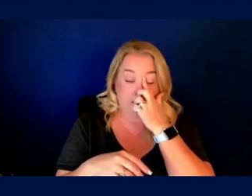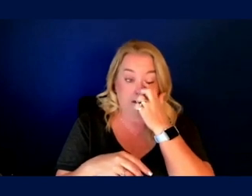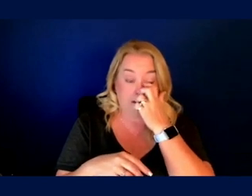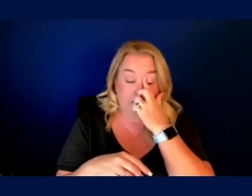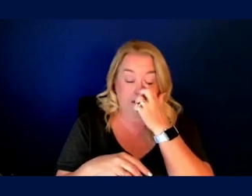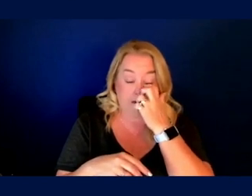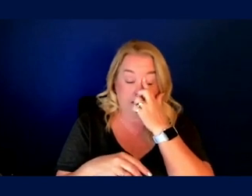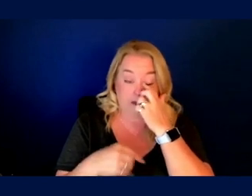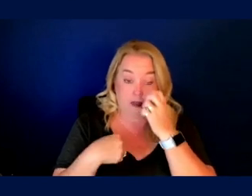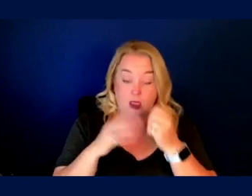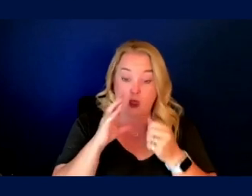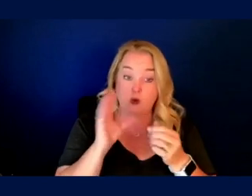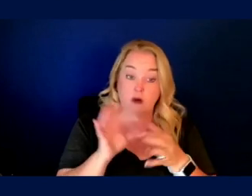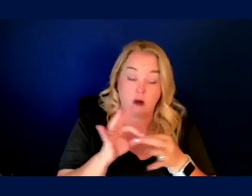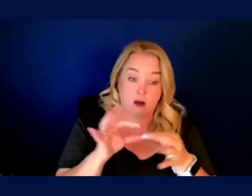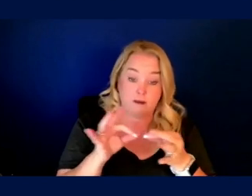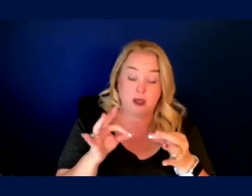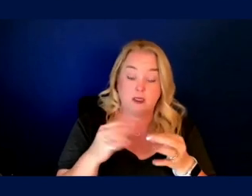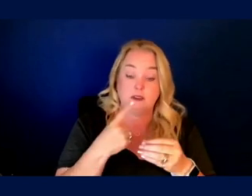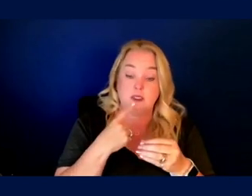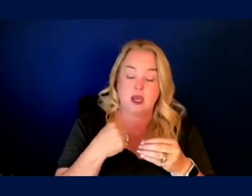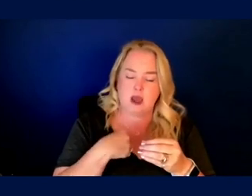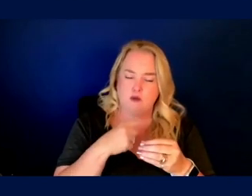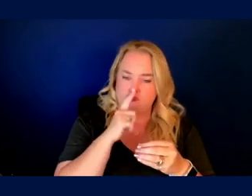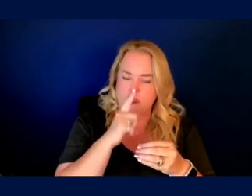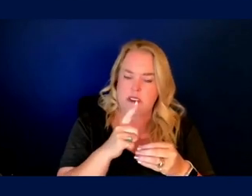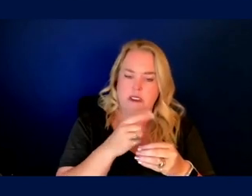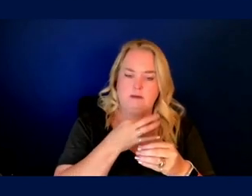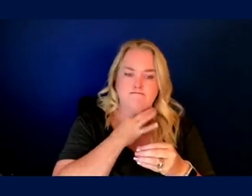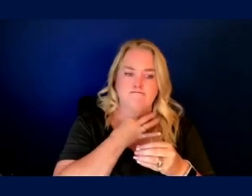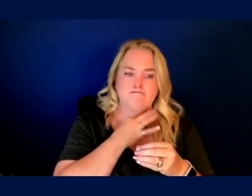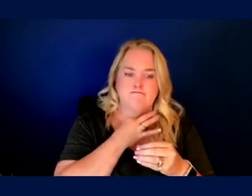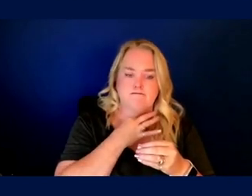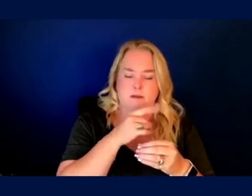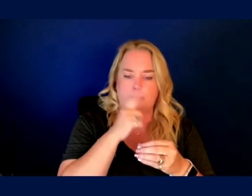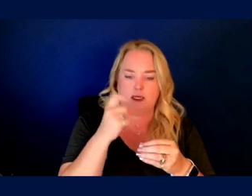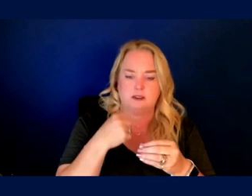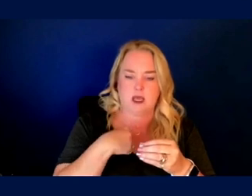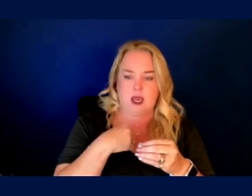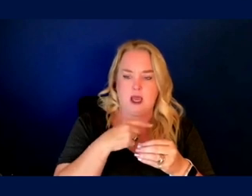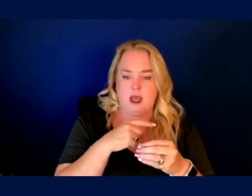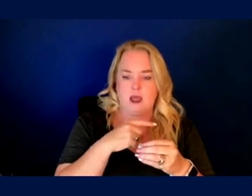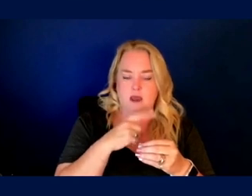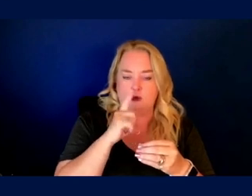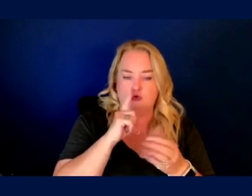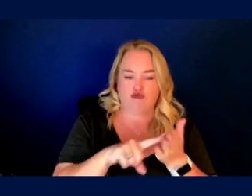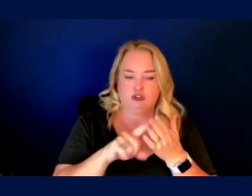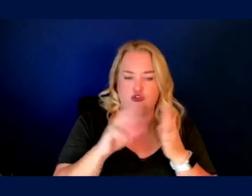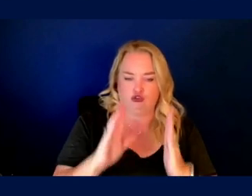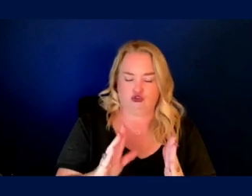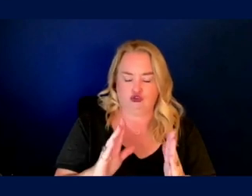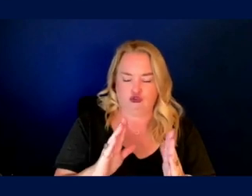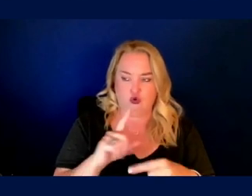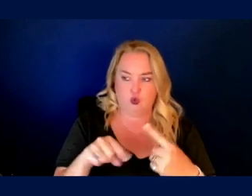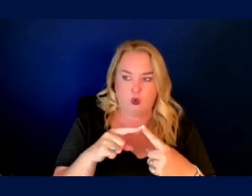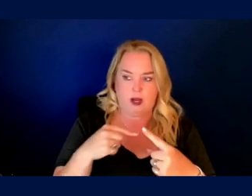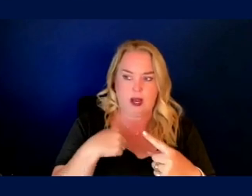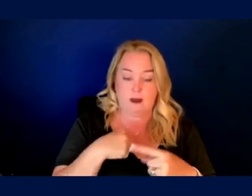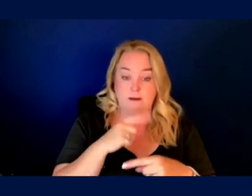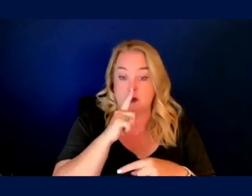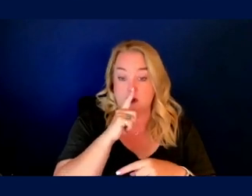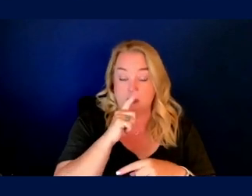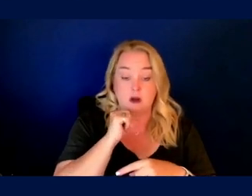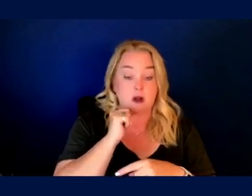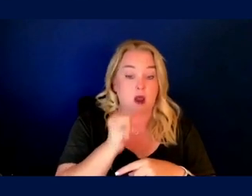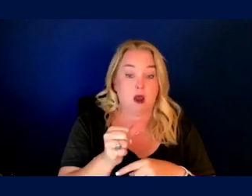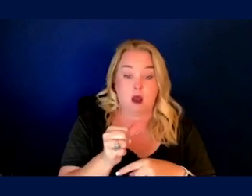of all, I'll comment and say, I'm really intrigued being a sensory motor neuro vestibular researcher when I, when I am not acting as